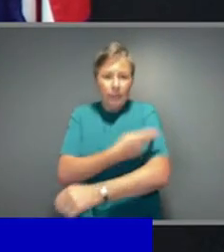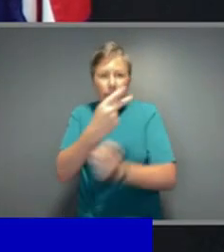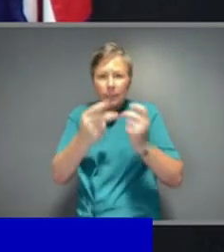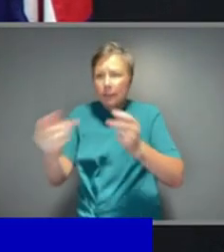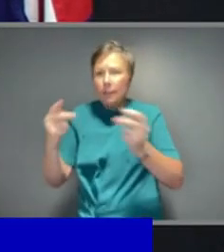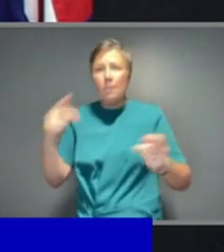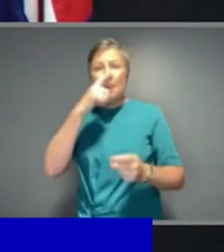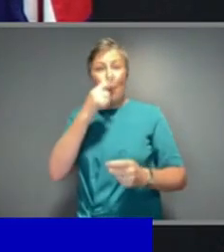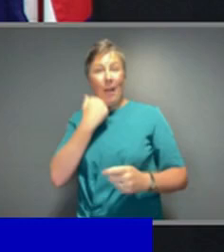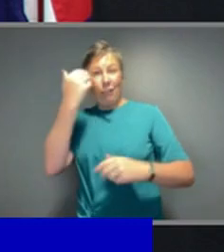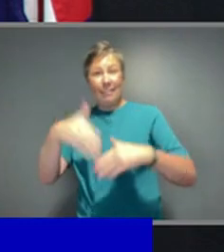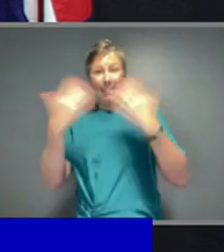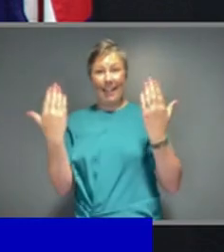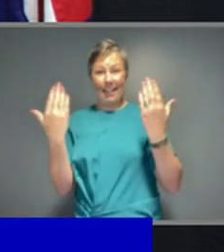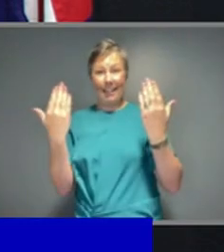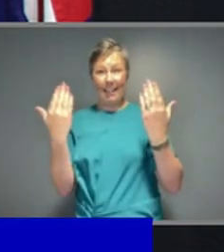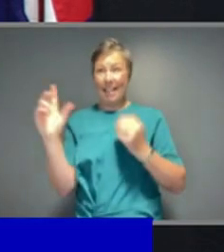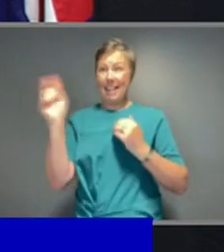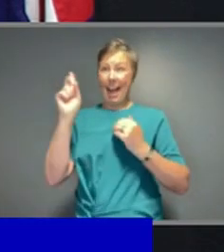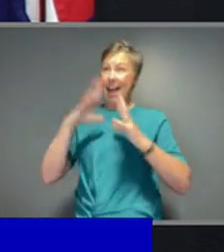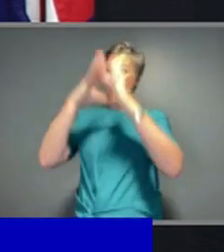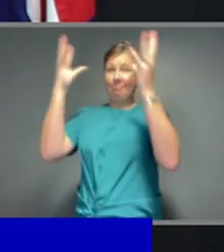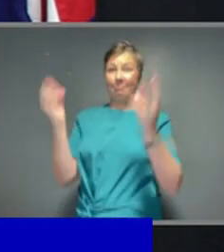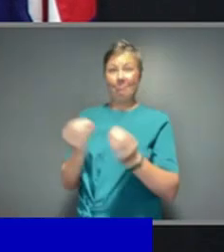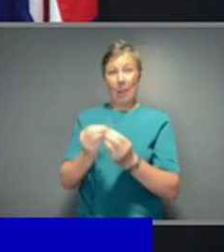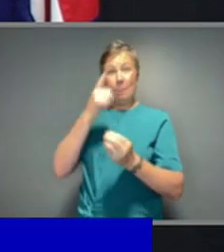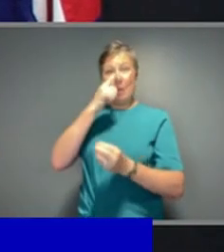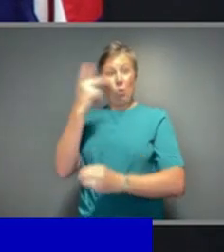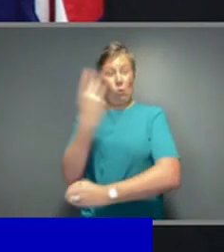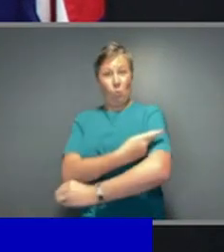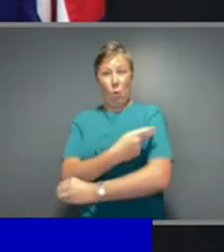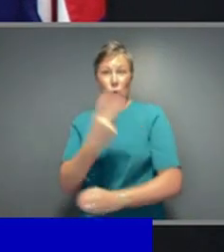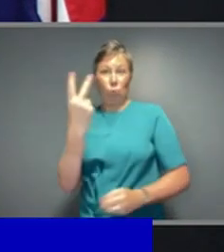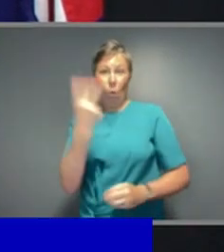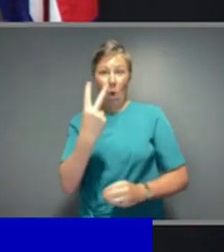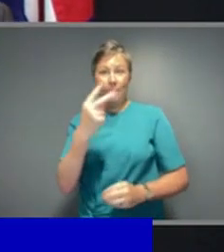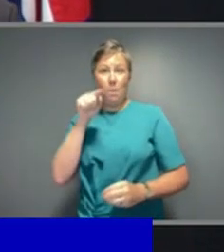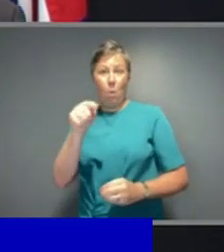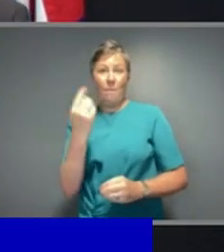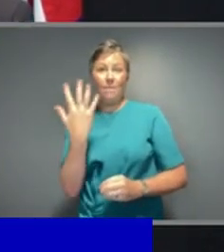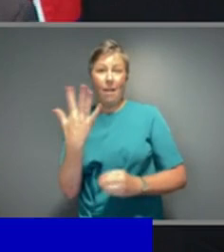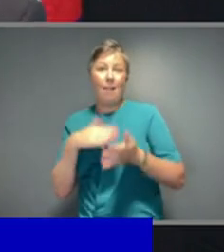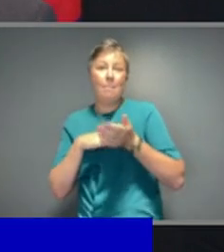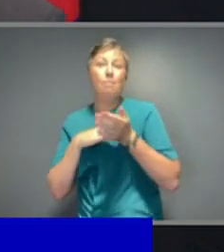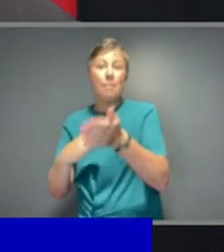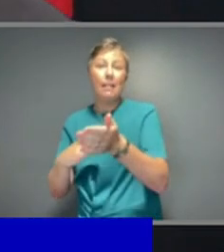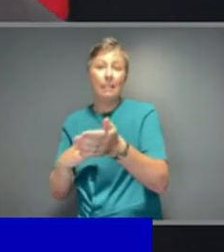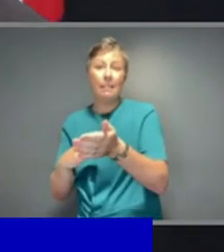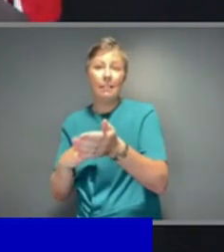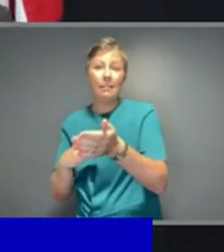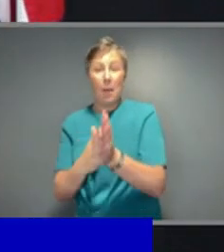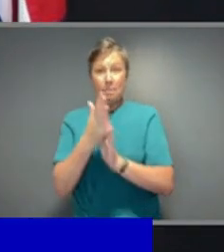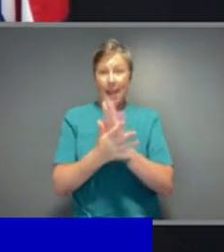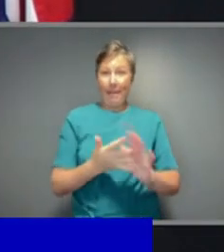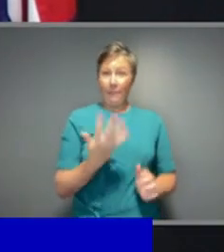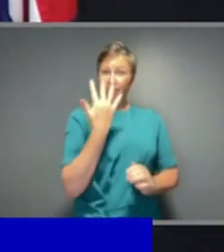we have some 12.5 million vaccines that have been delivered or thereabouts. The fact that we now have one in five Australians